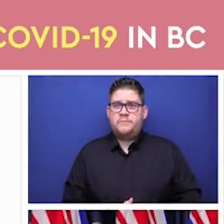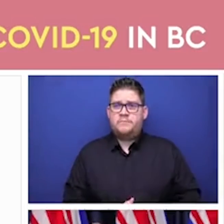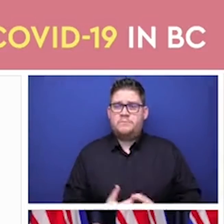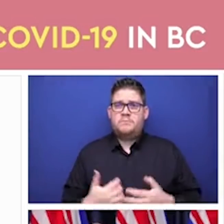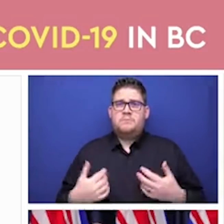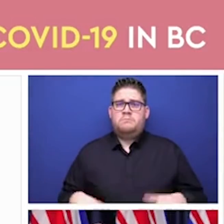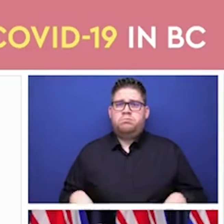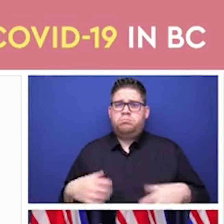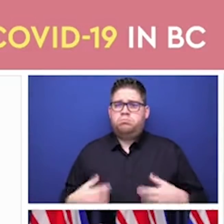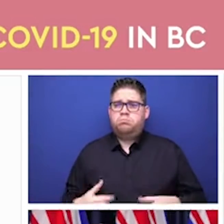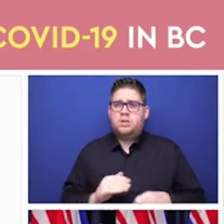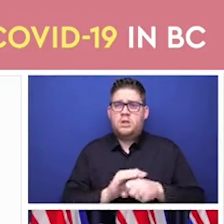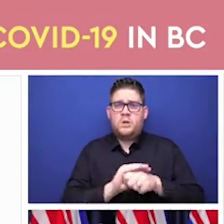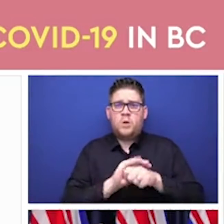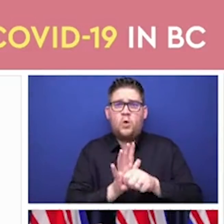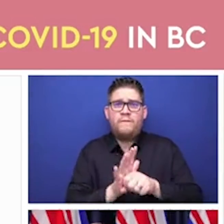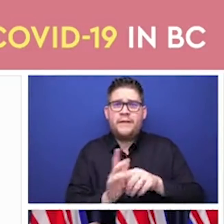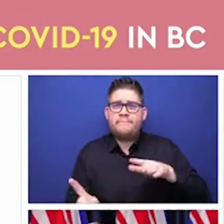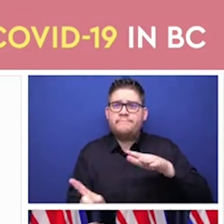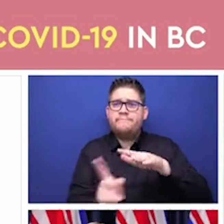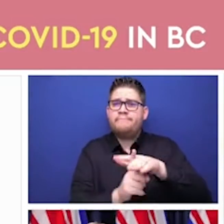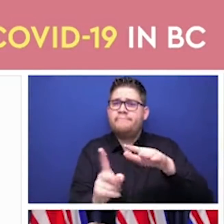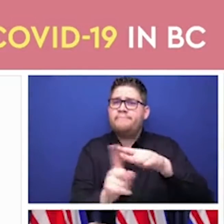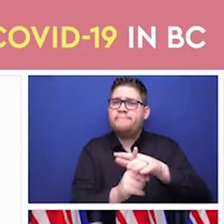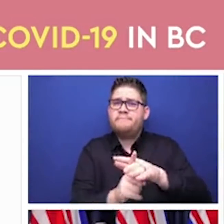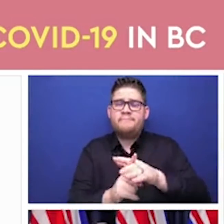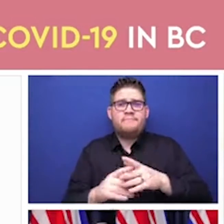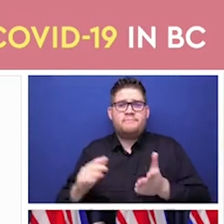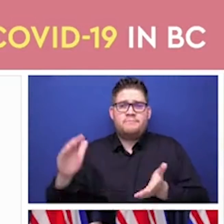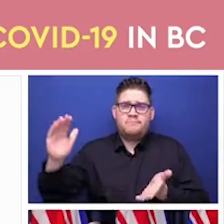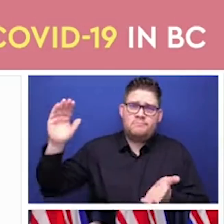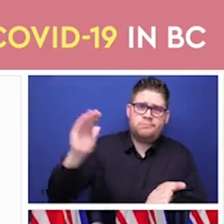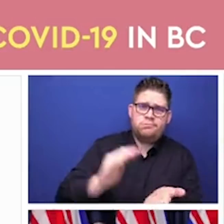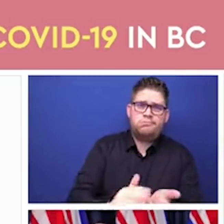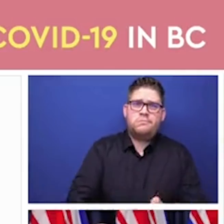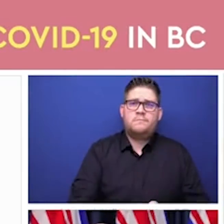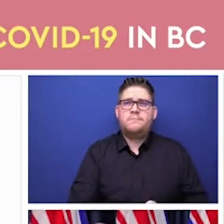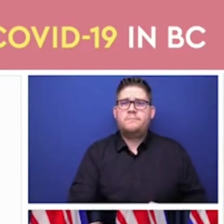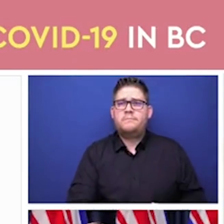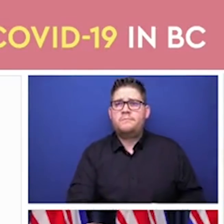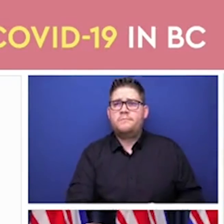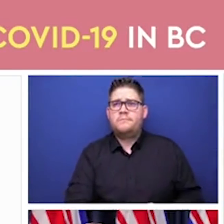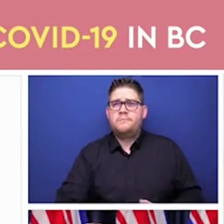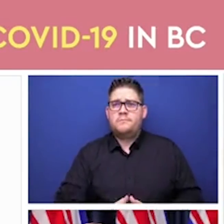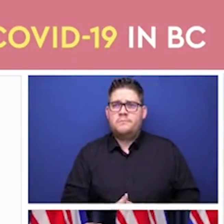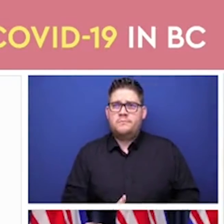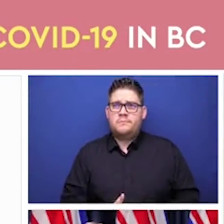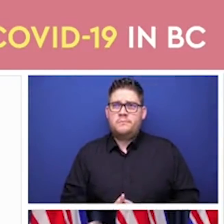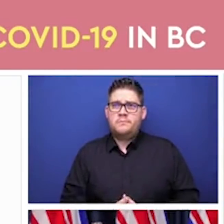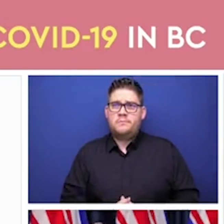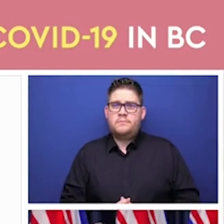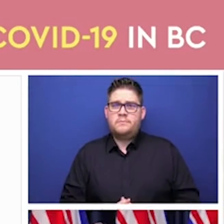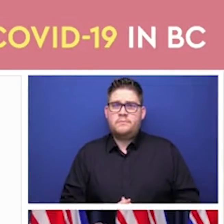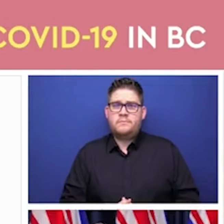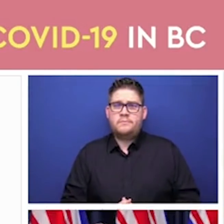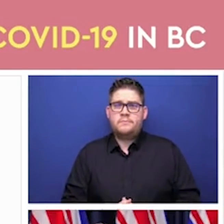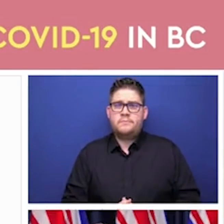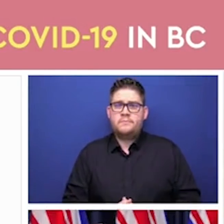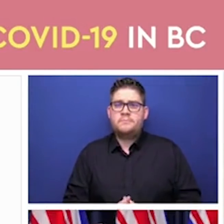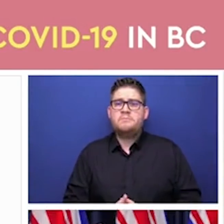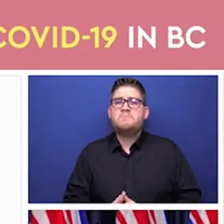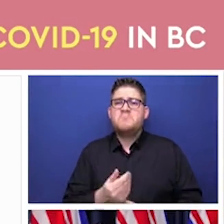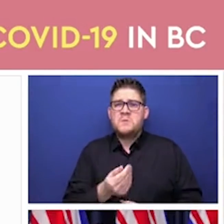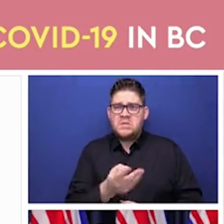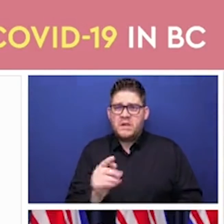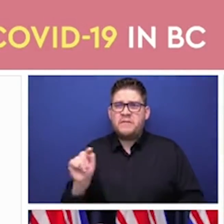the staff and the residents. We've stabilized and diminished and closed down the outbreaks in our acute care sector